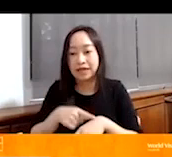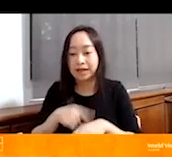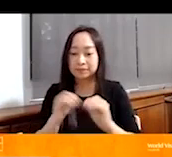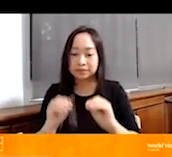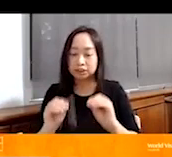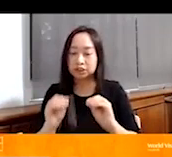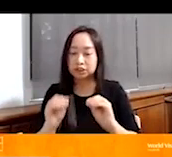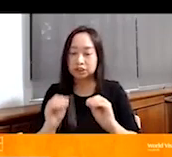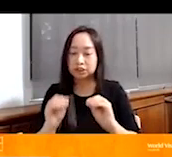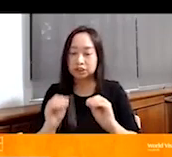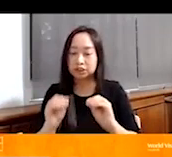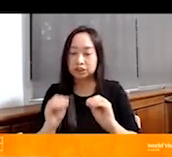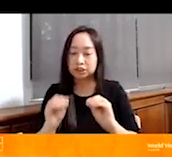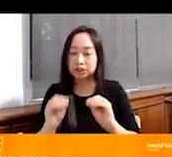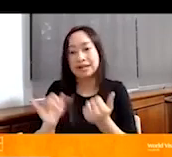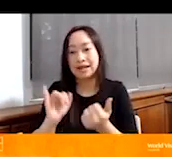psychological first aid,